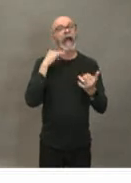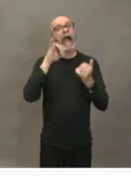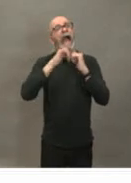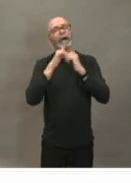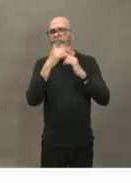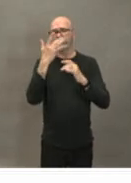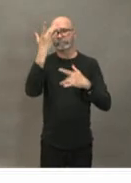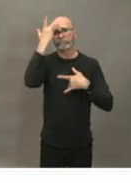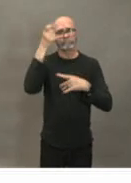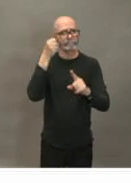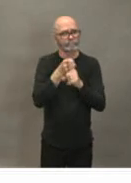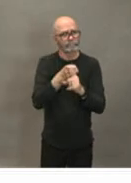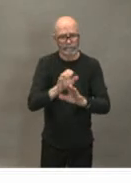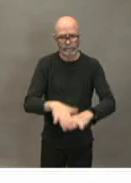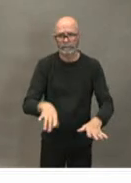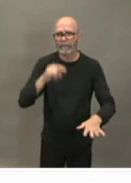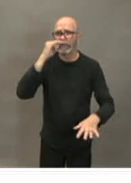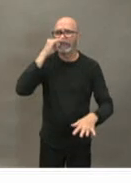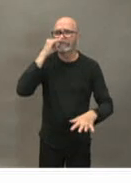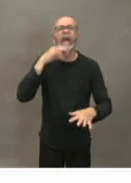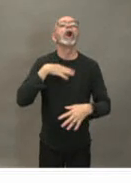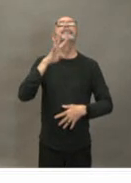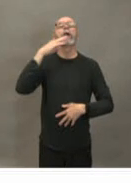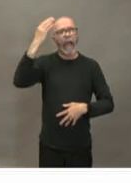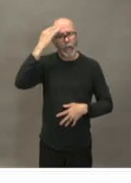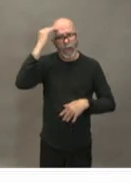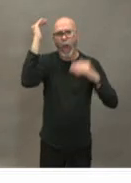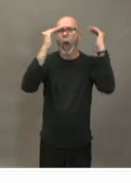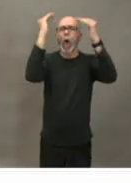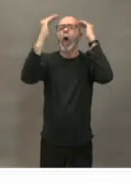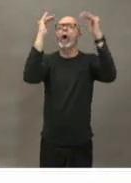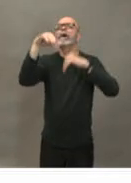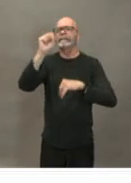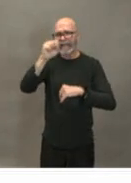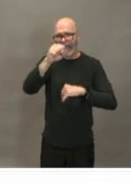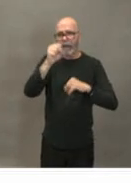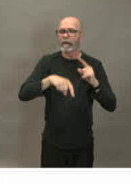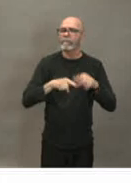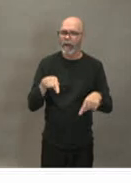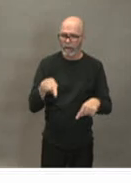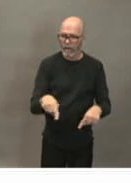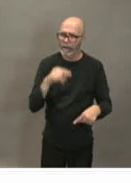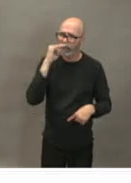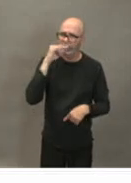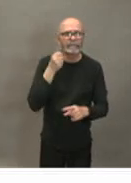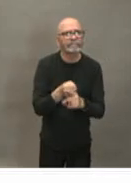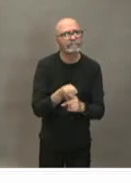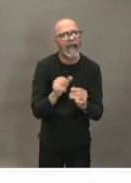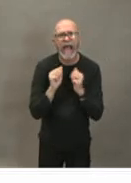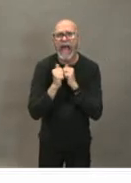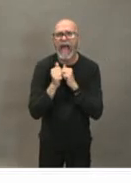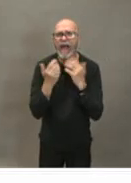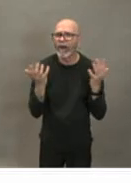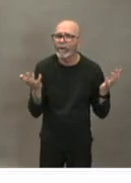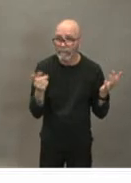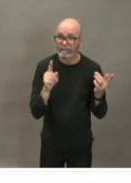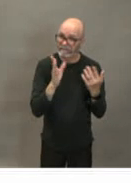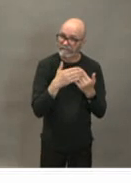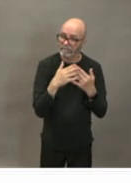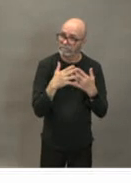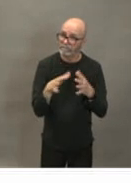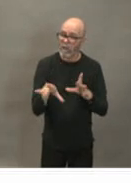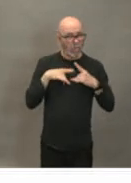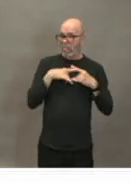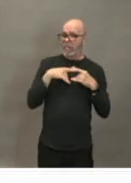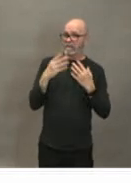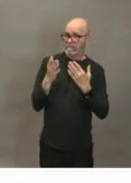strang had mentioned that the elderly are perhaps most susceptible to it but where do kids fall in the susceptibility scale with this so today